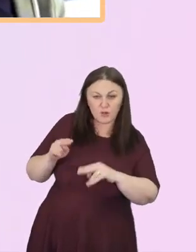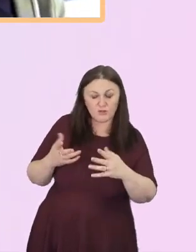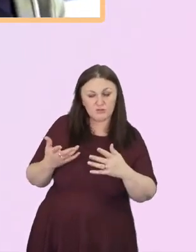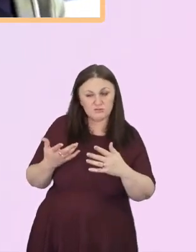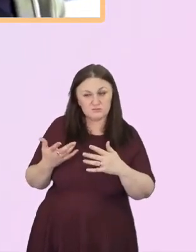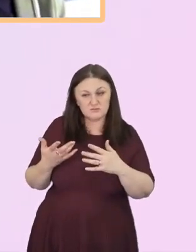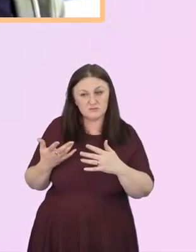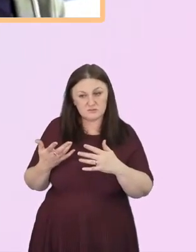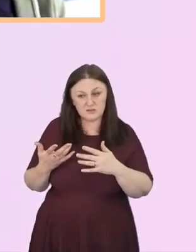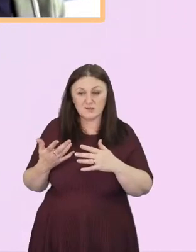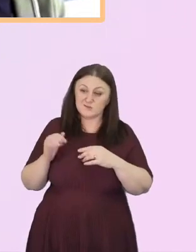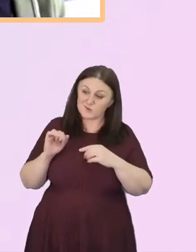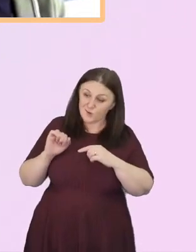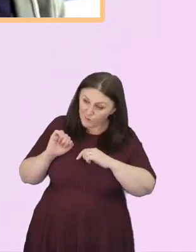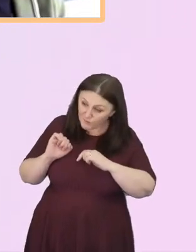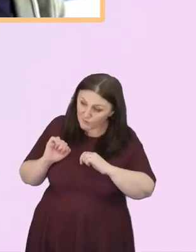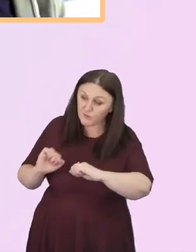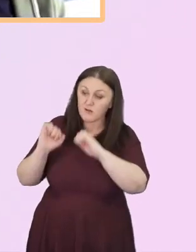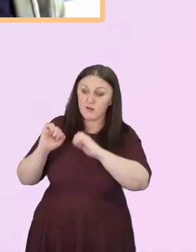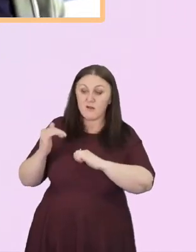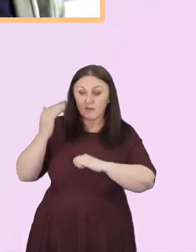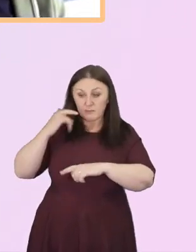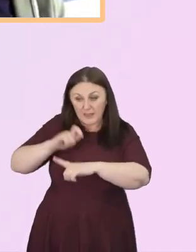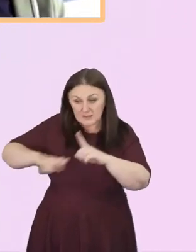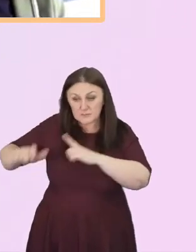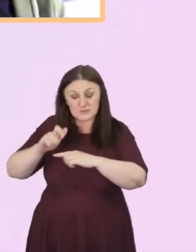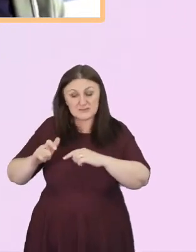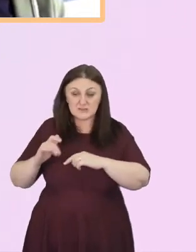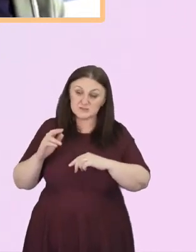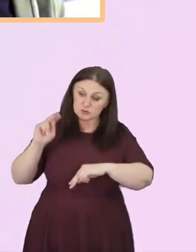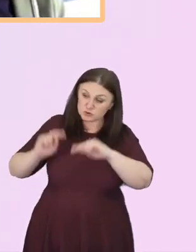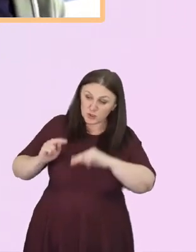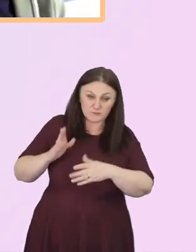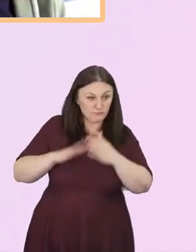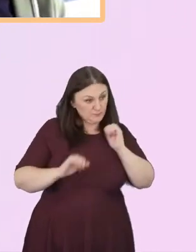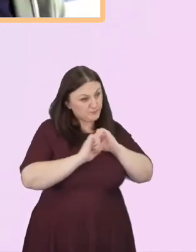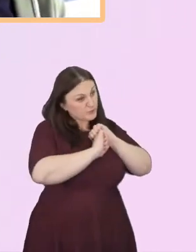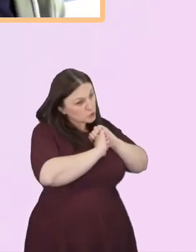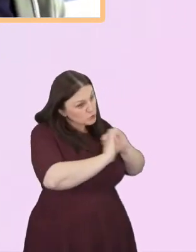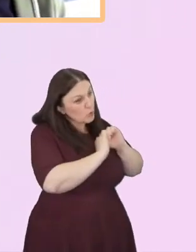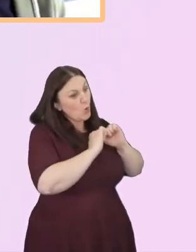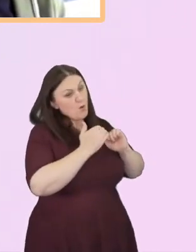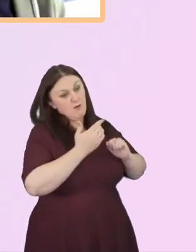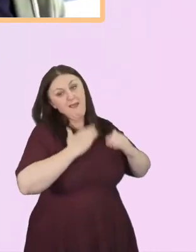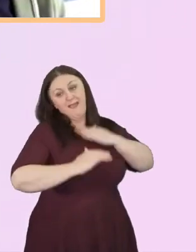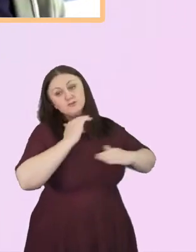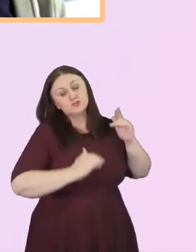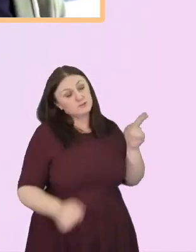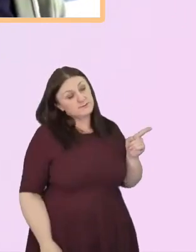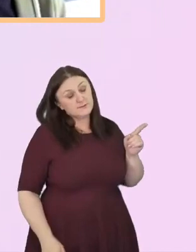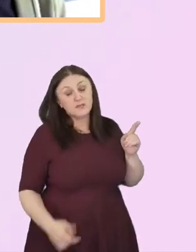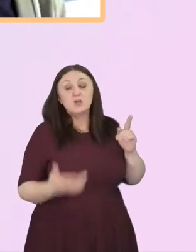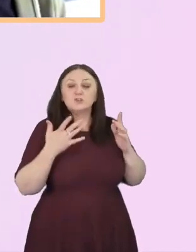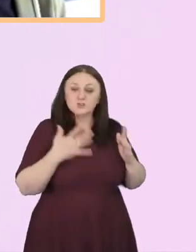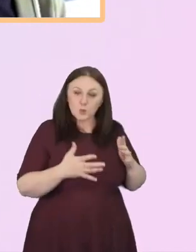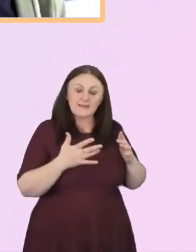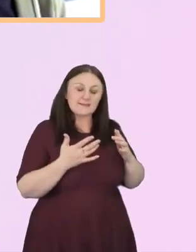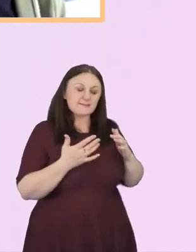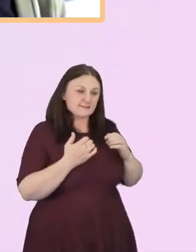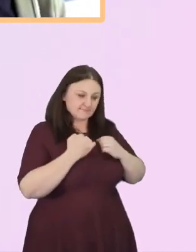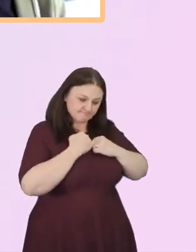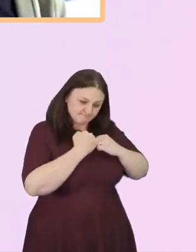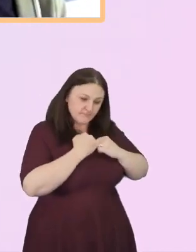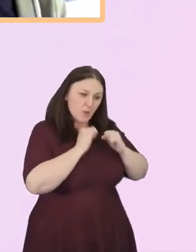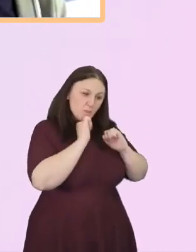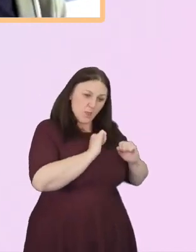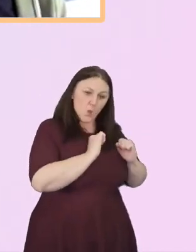by your actions. And so, it's kind of working against that, those kinds of perceptions and